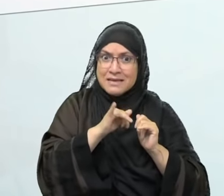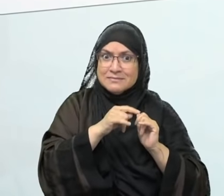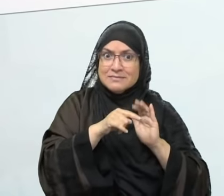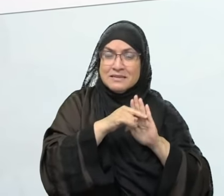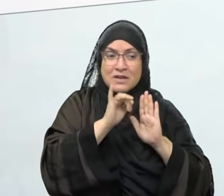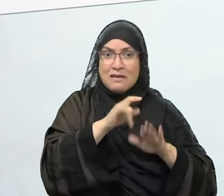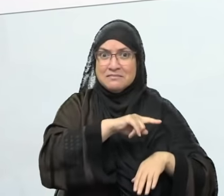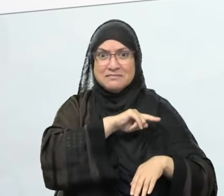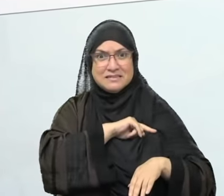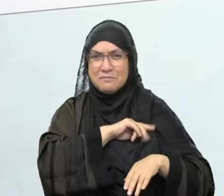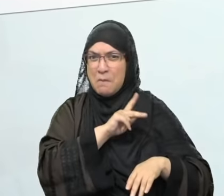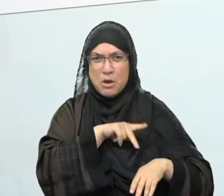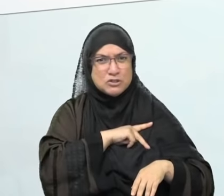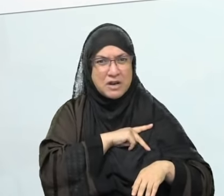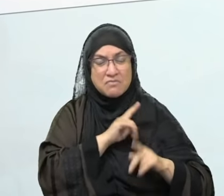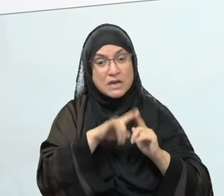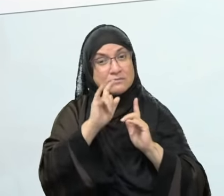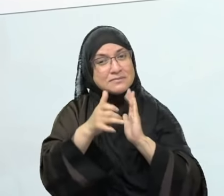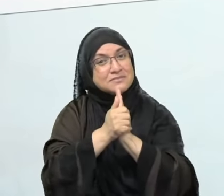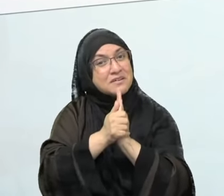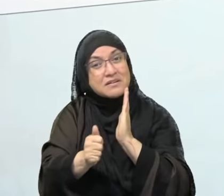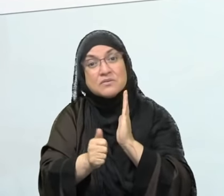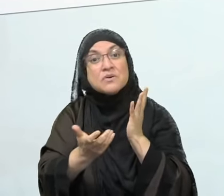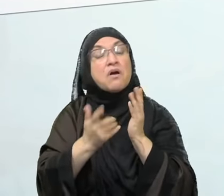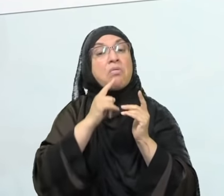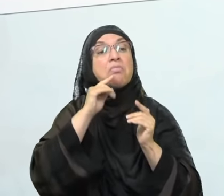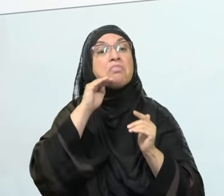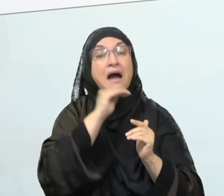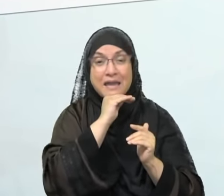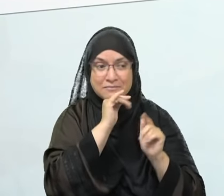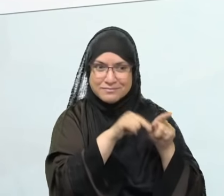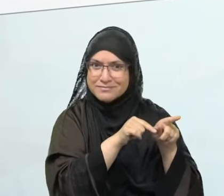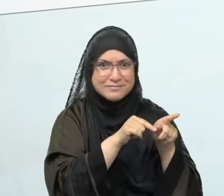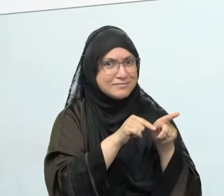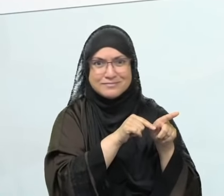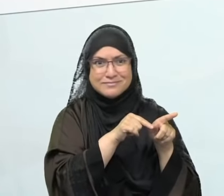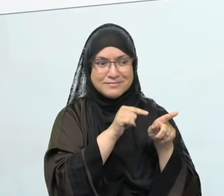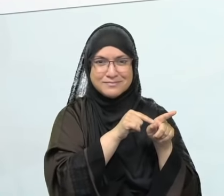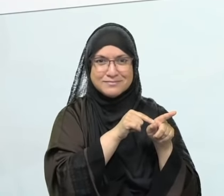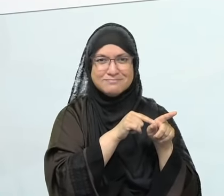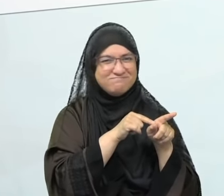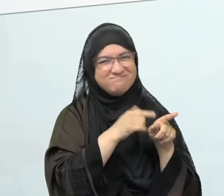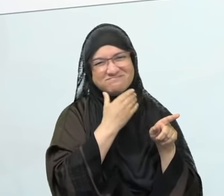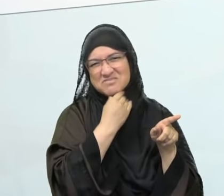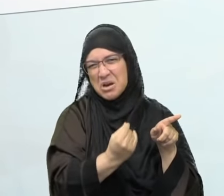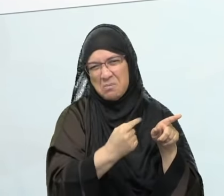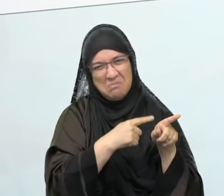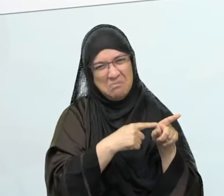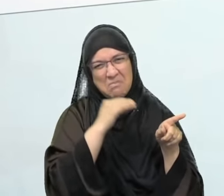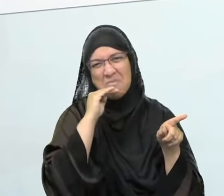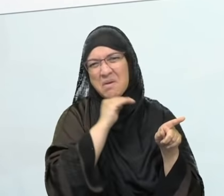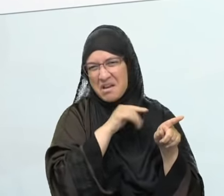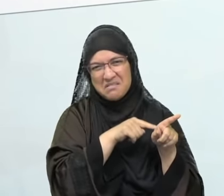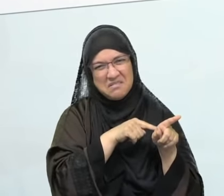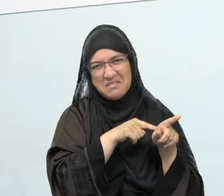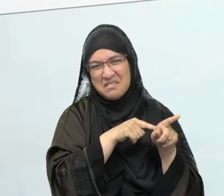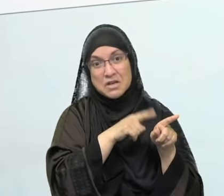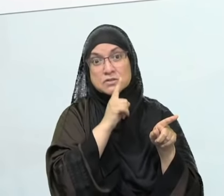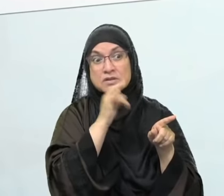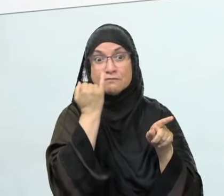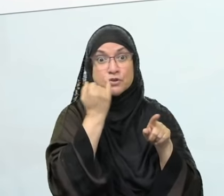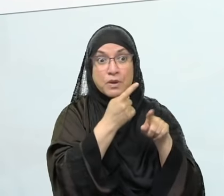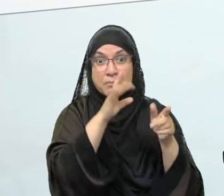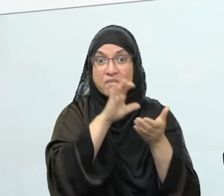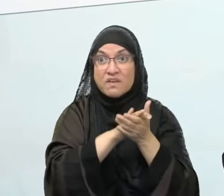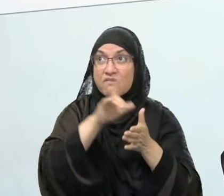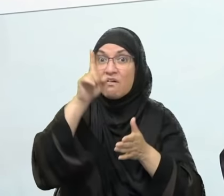lying, al-kadr. That these are traits that a believer just cannot have. Now, obviously, if